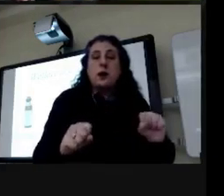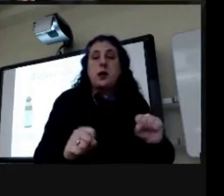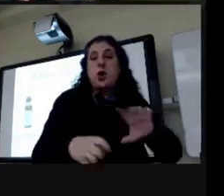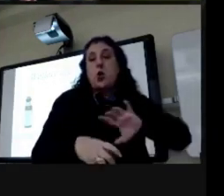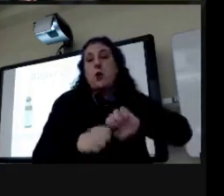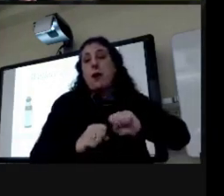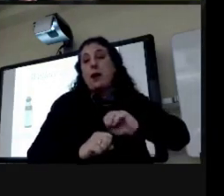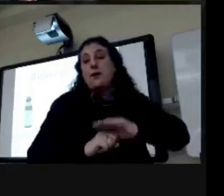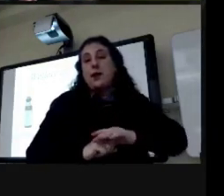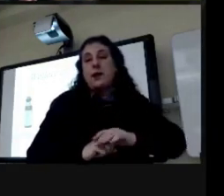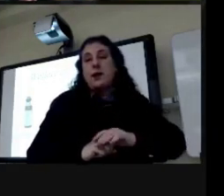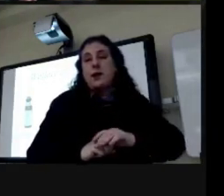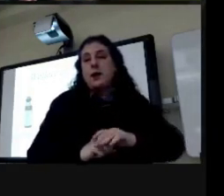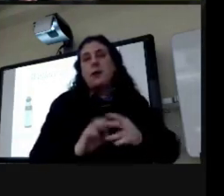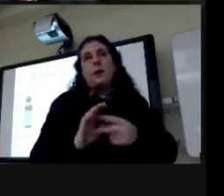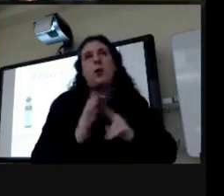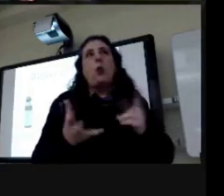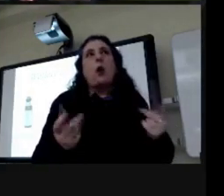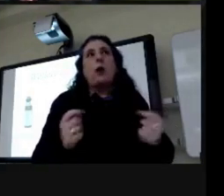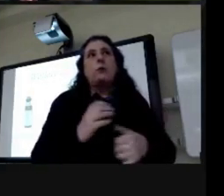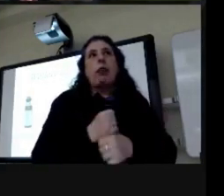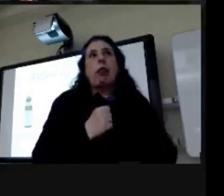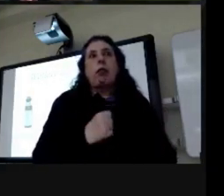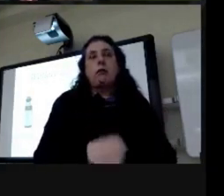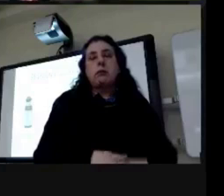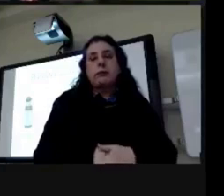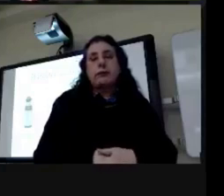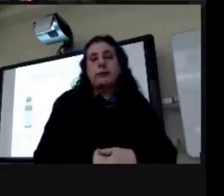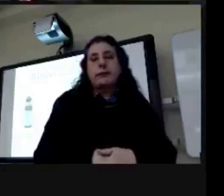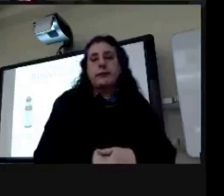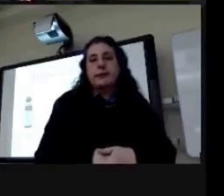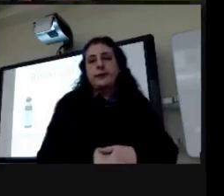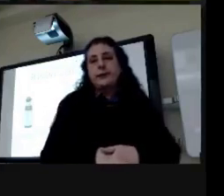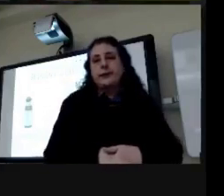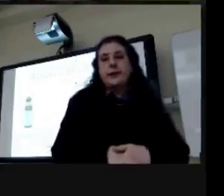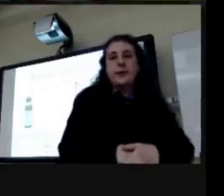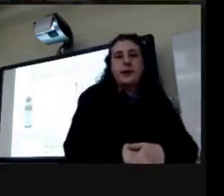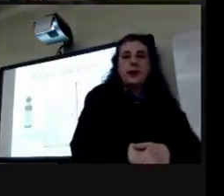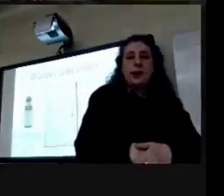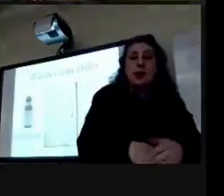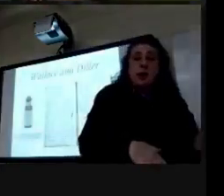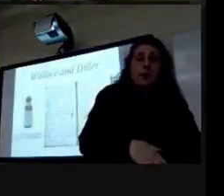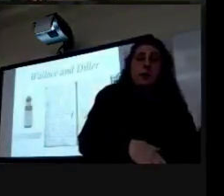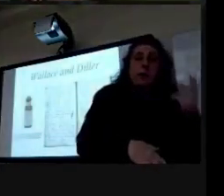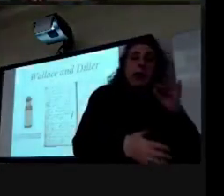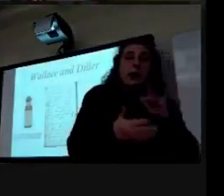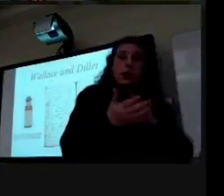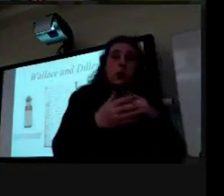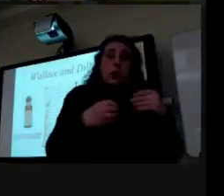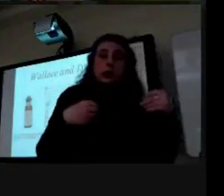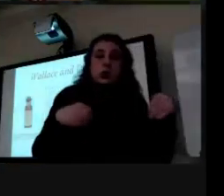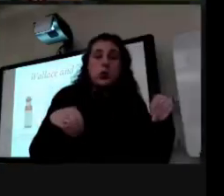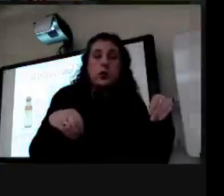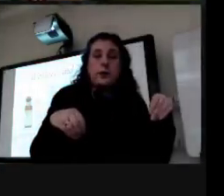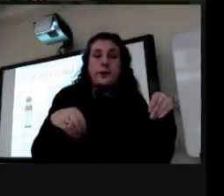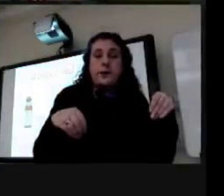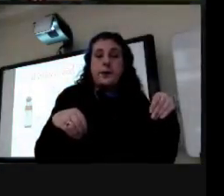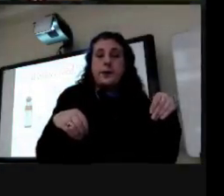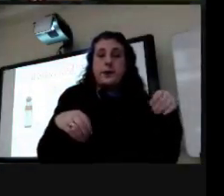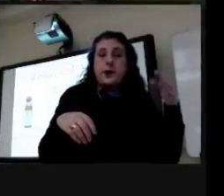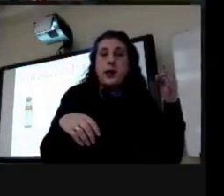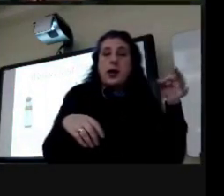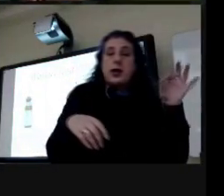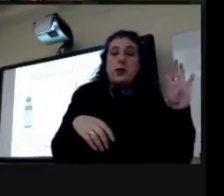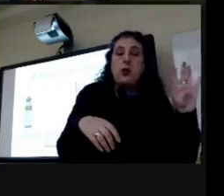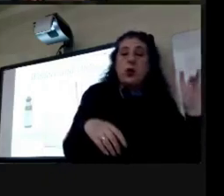effect and a lot of times this just meant they were laxatives so back at the drugstore in